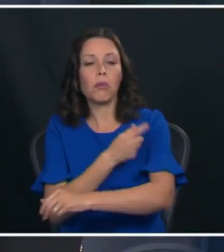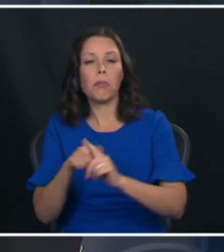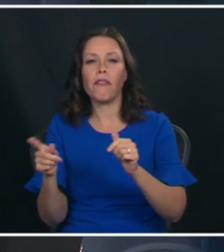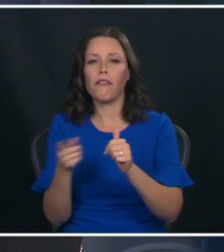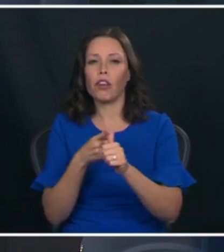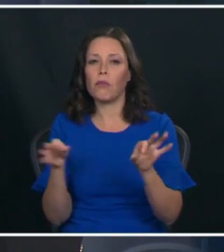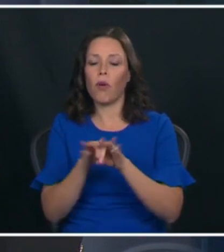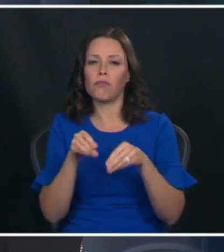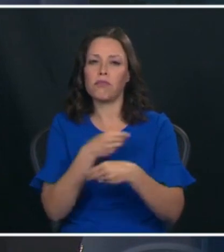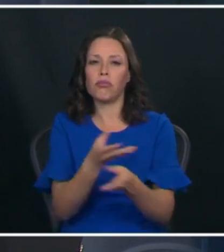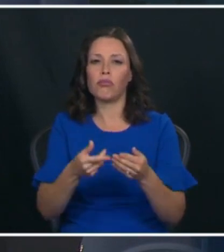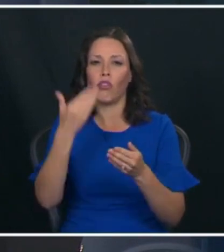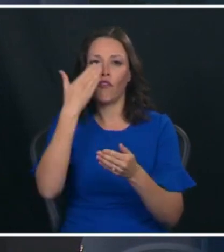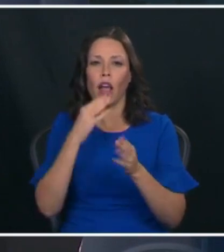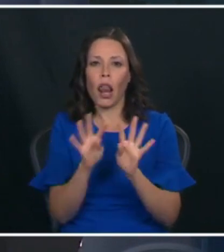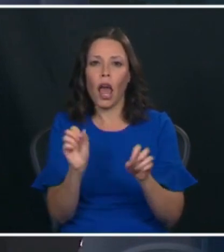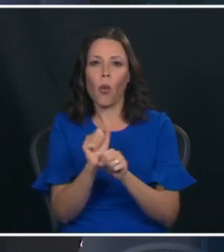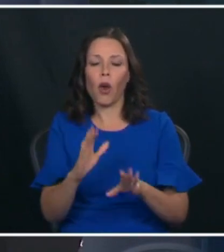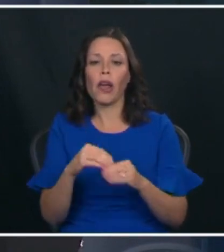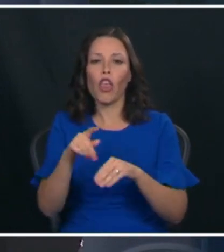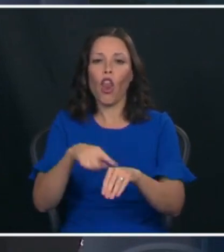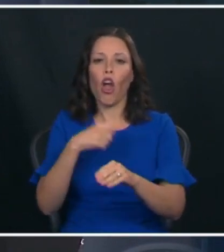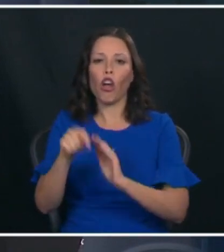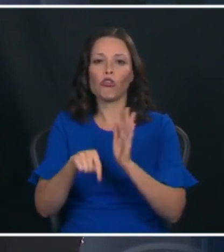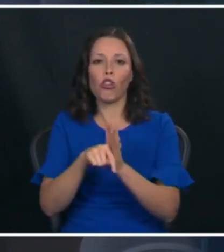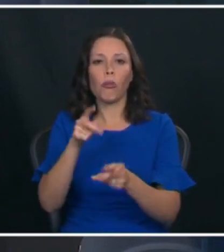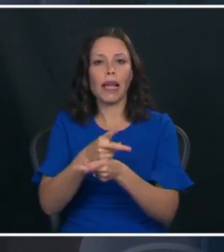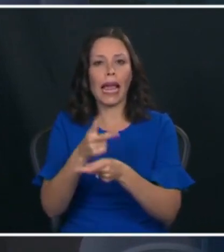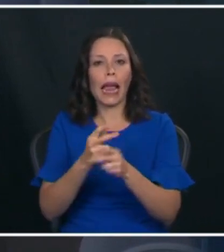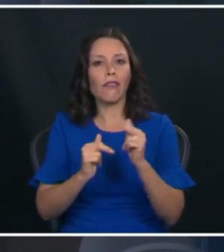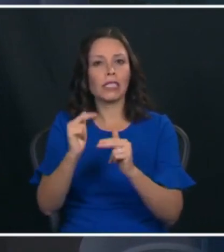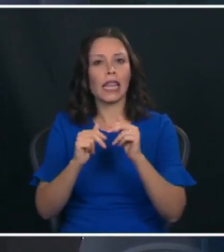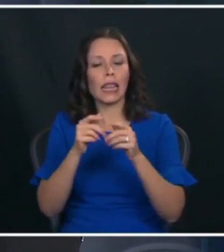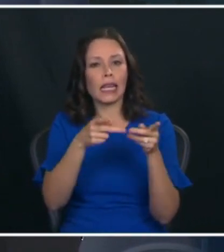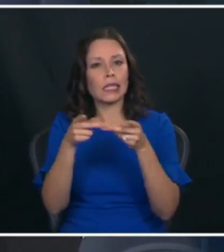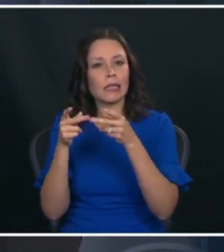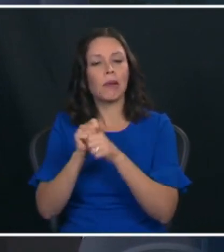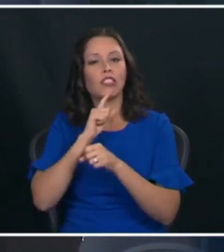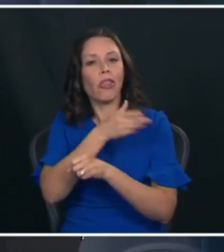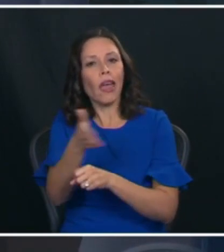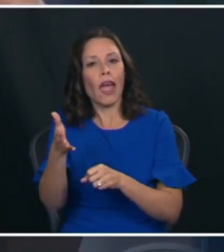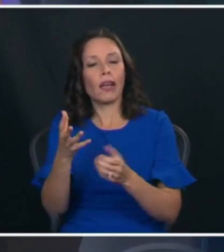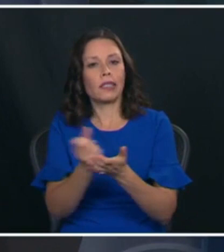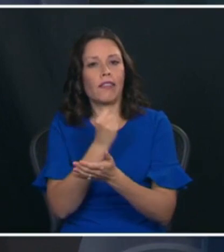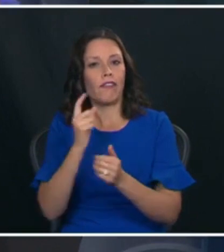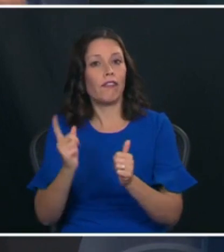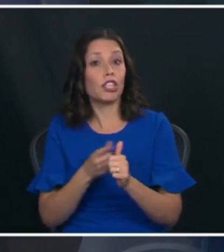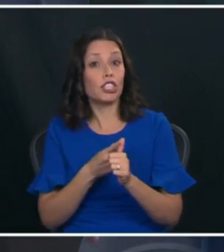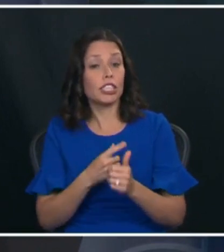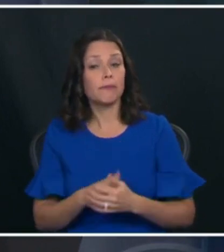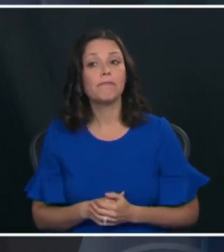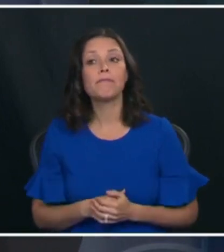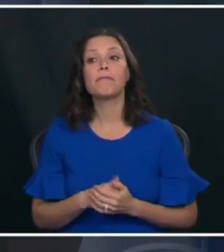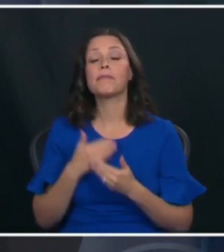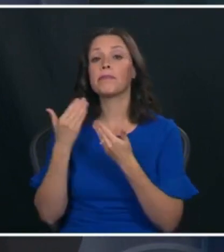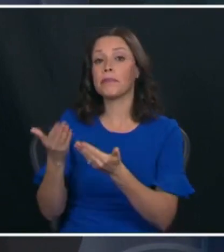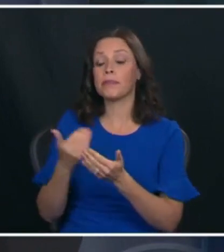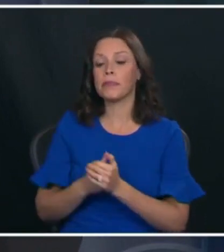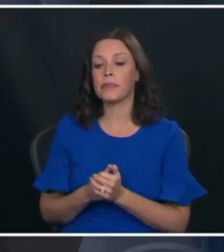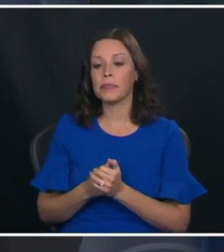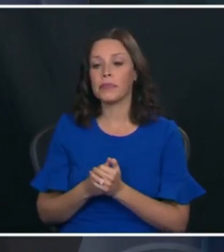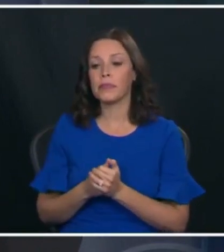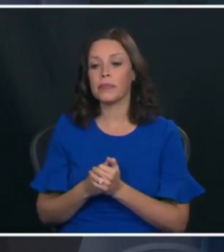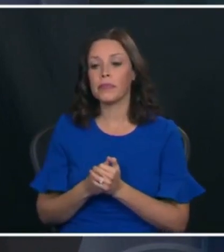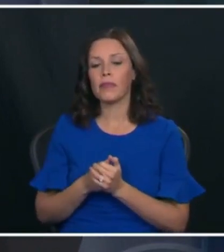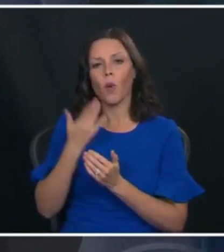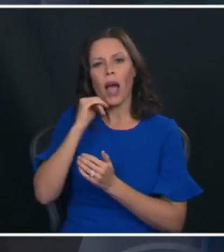workers those in long-term care facilities and he wants to make sure that the vulnerable gets access first yes wouldn't him taking the vaccine